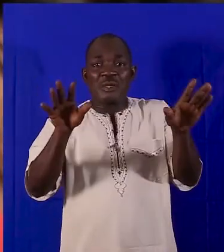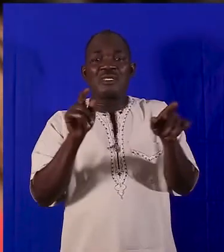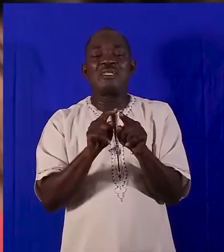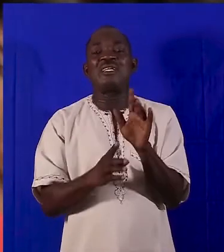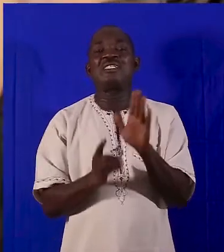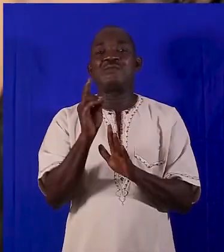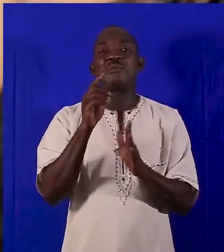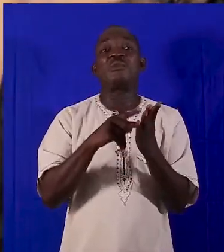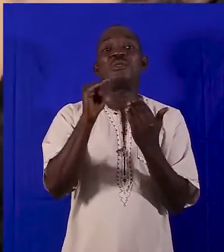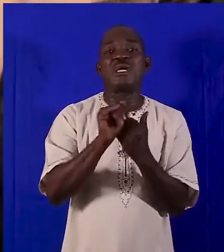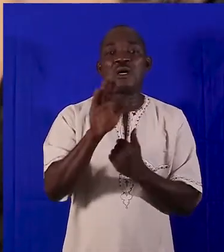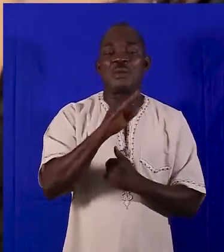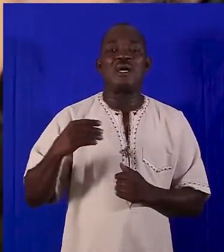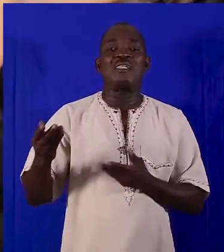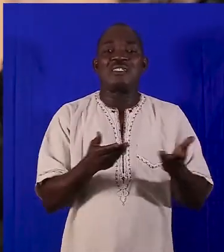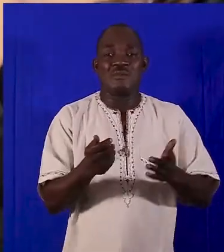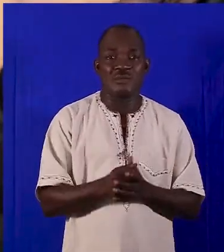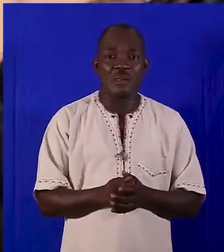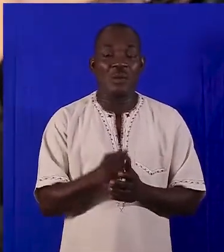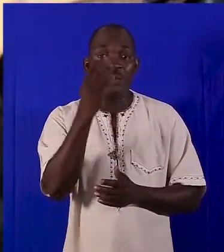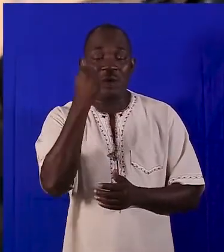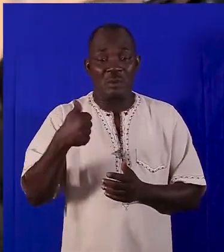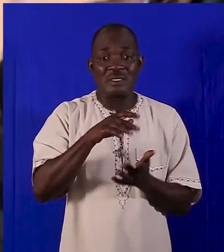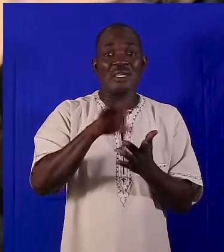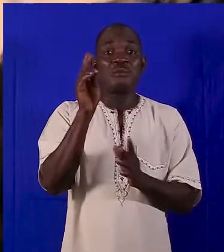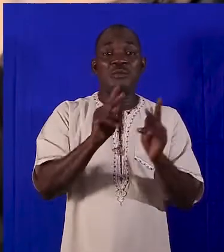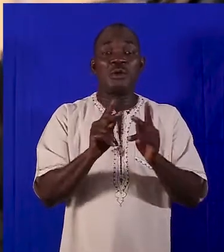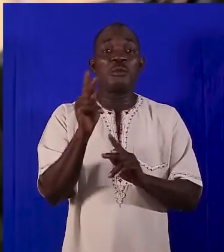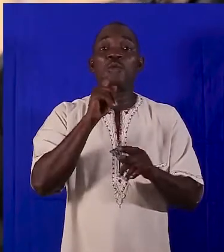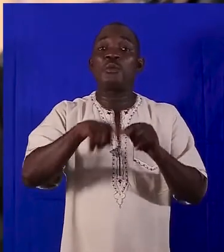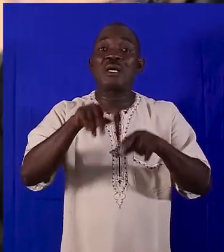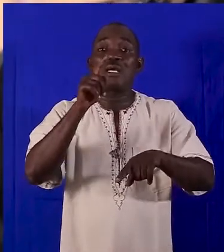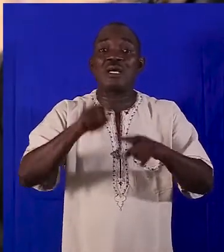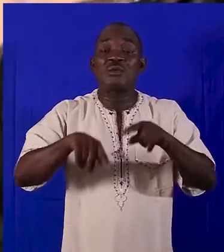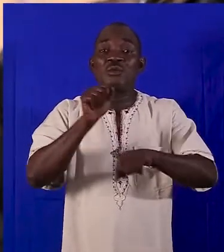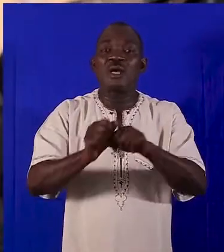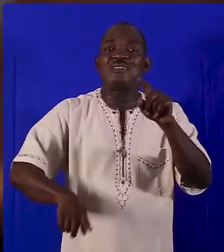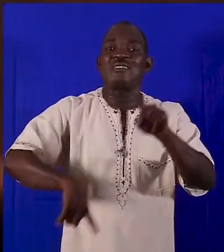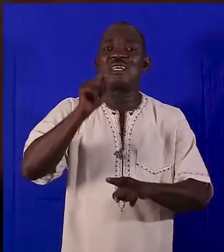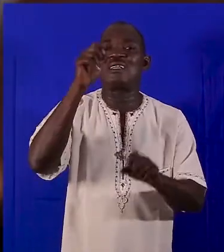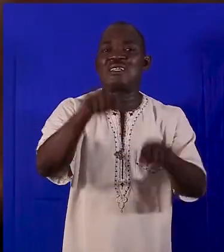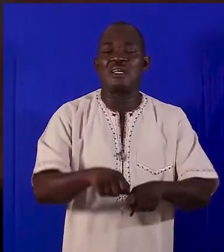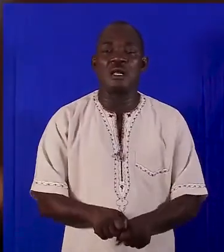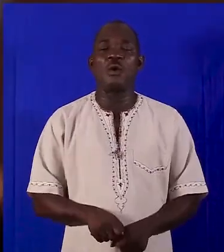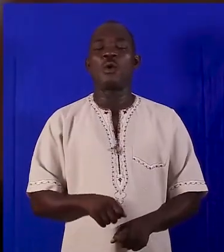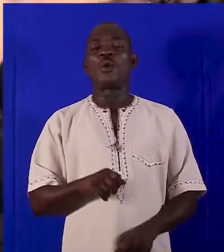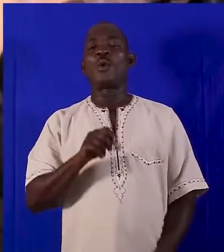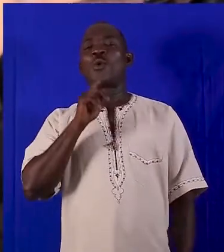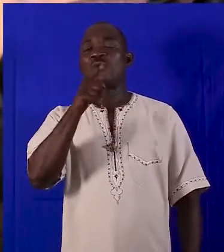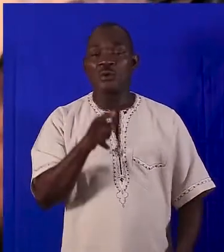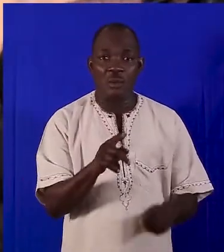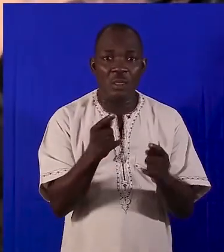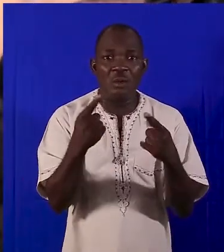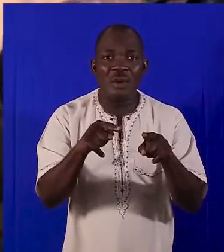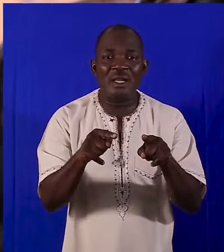This will bring accountability, transparency and development in our assemblies. Because we elected them, we can change them